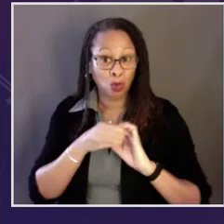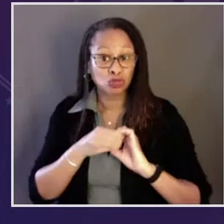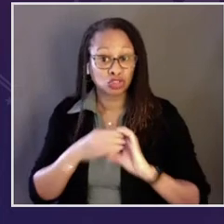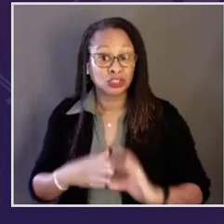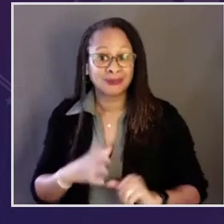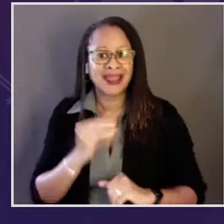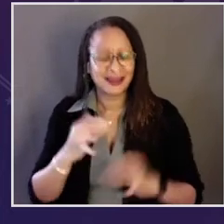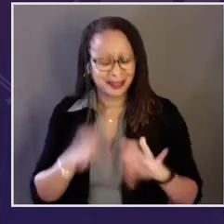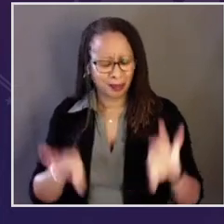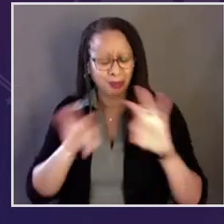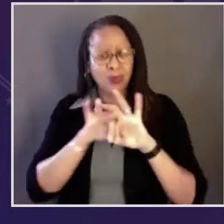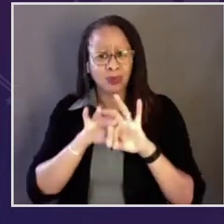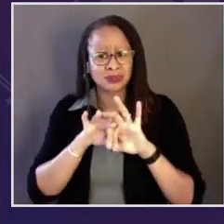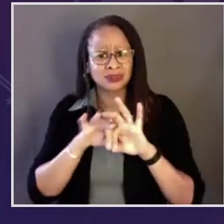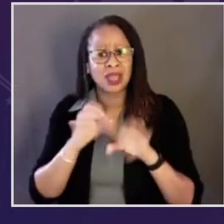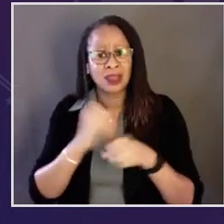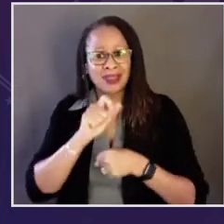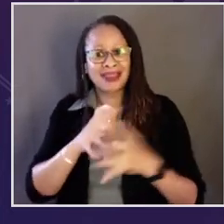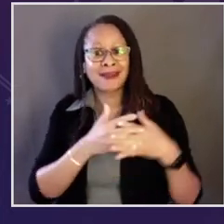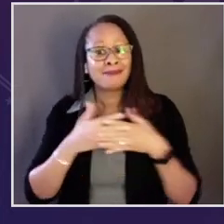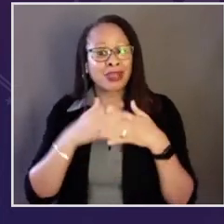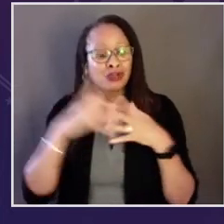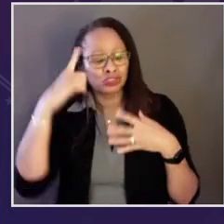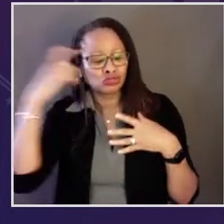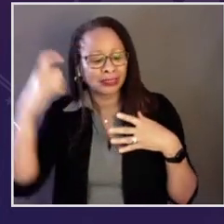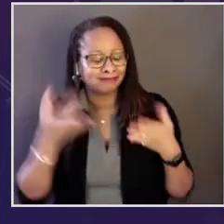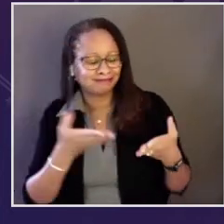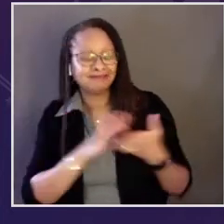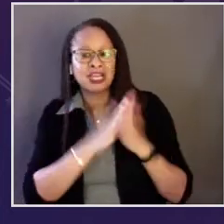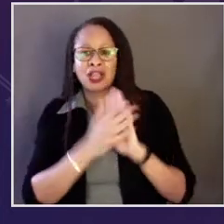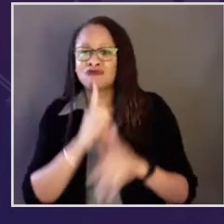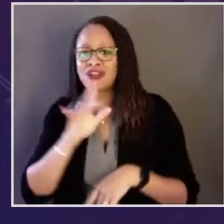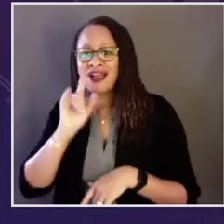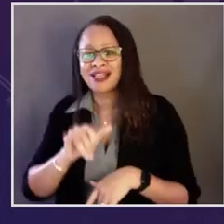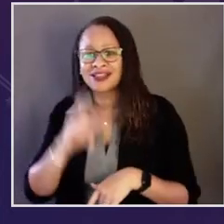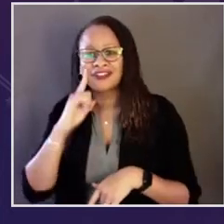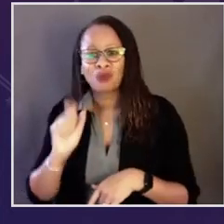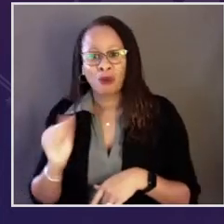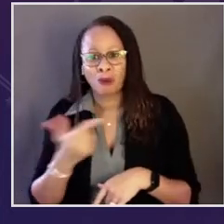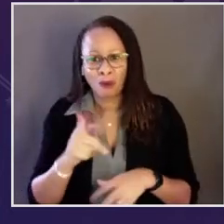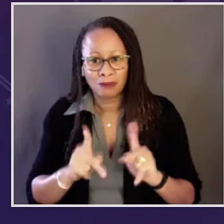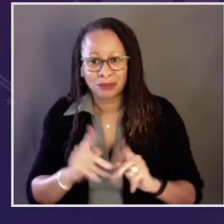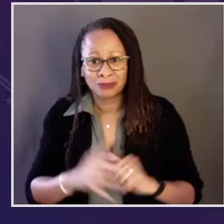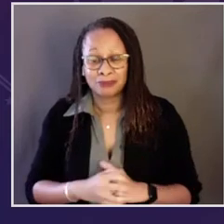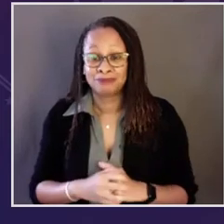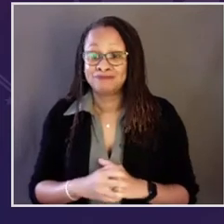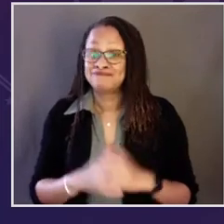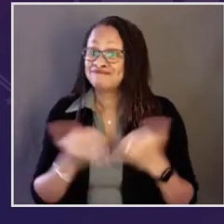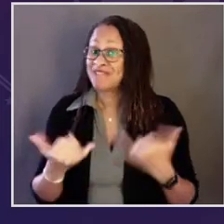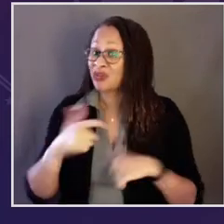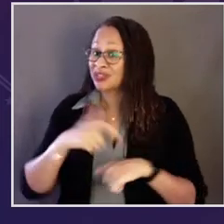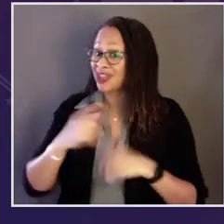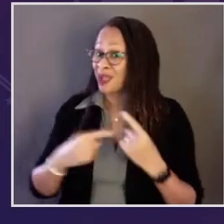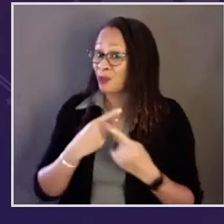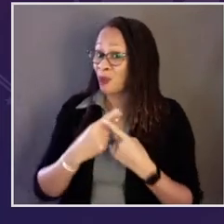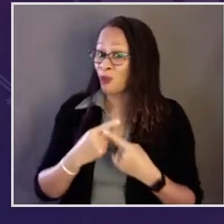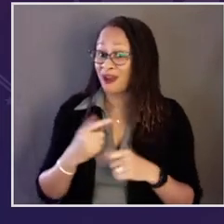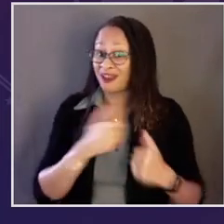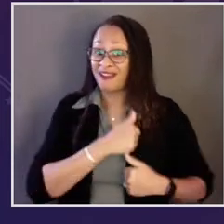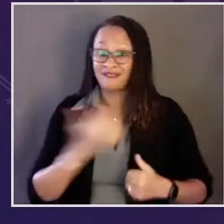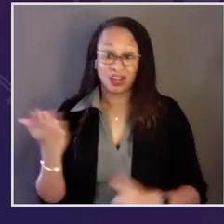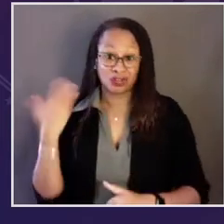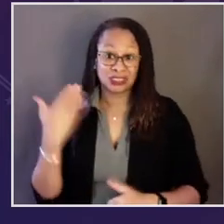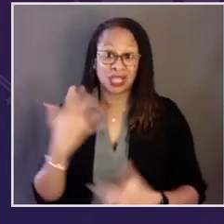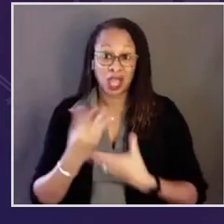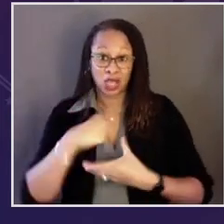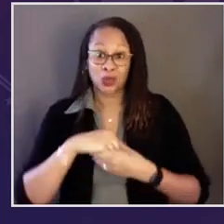And I understand the dignity of home ownership and the importance of making the American dream a reality for